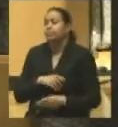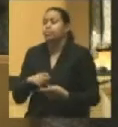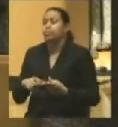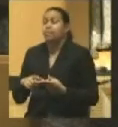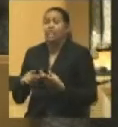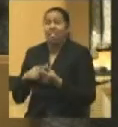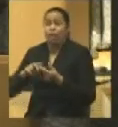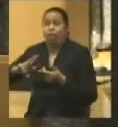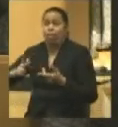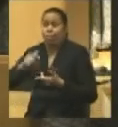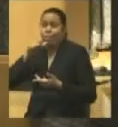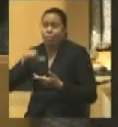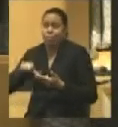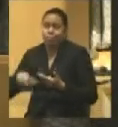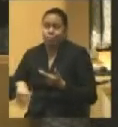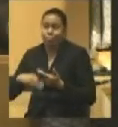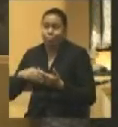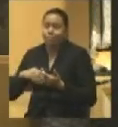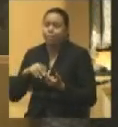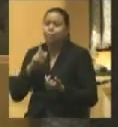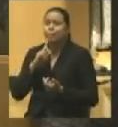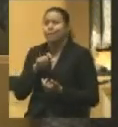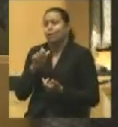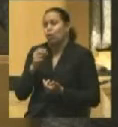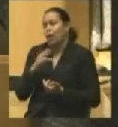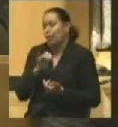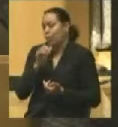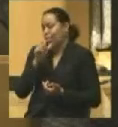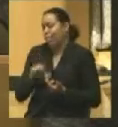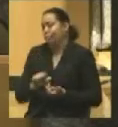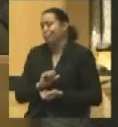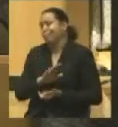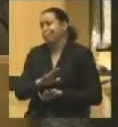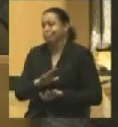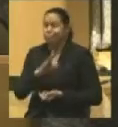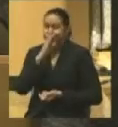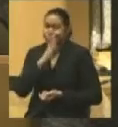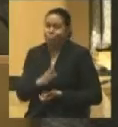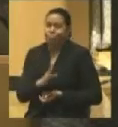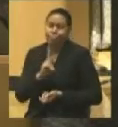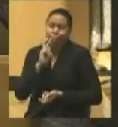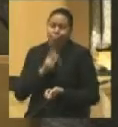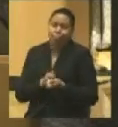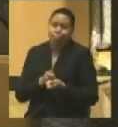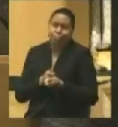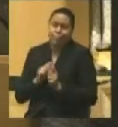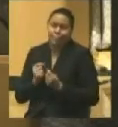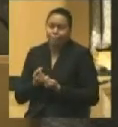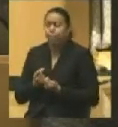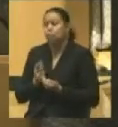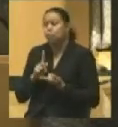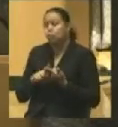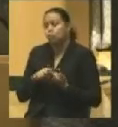yet a third, I mean another Ohio letter, a pretty much nakedly politicking letter, to members of the Ohio